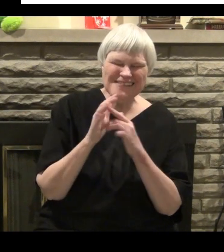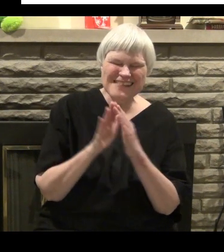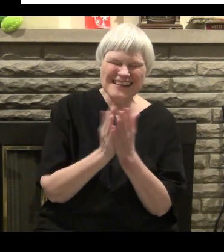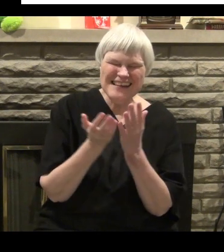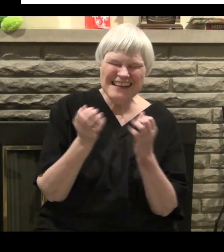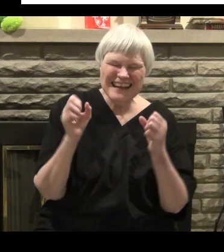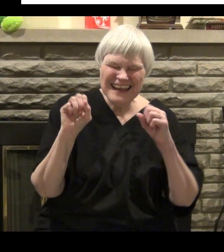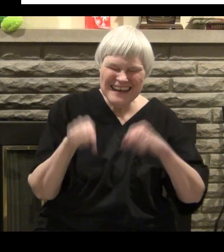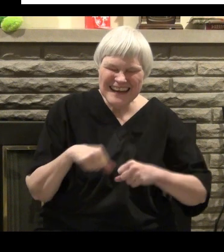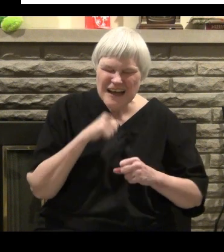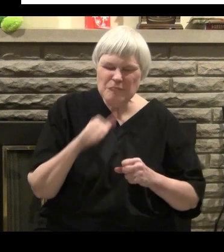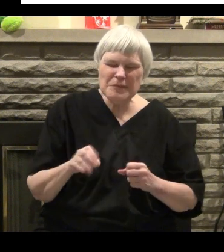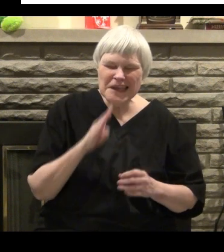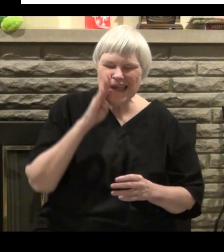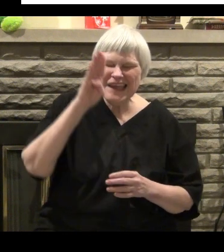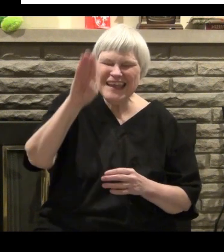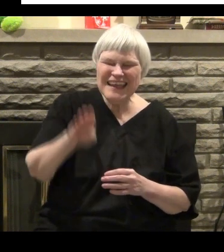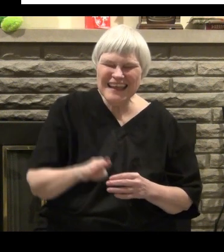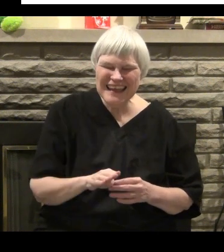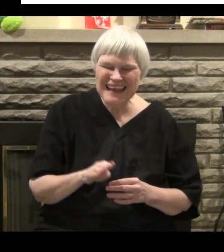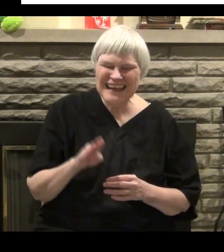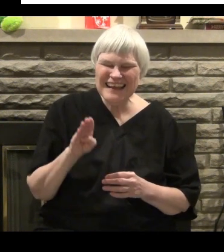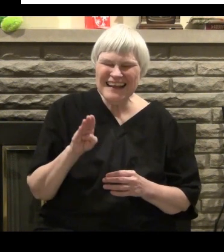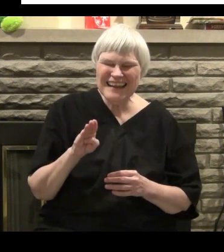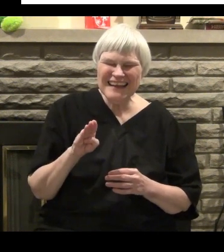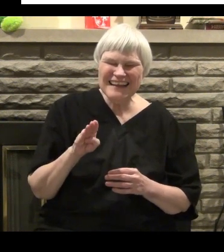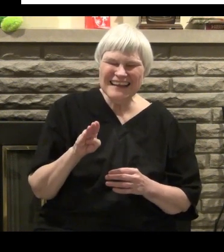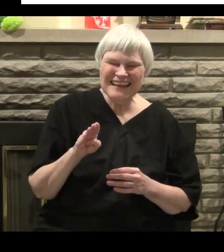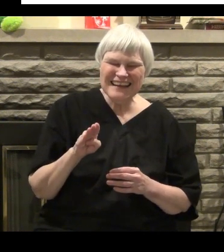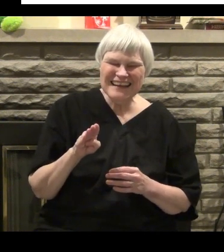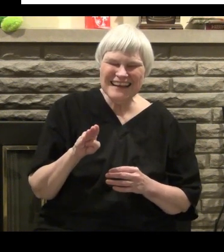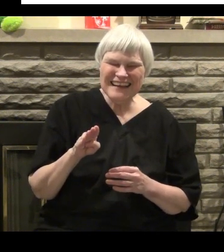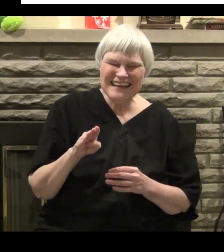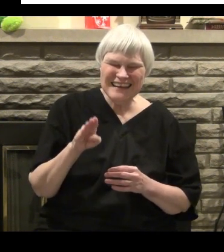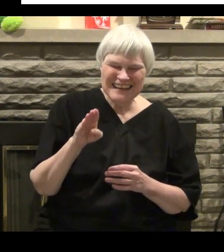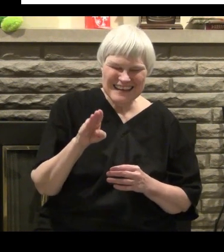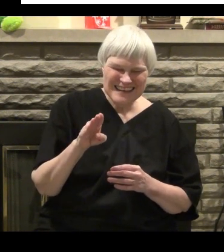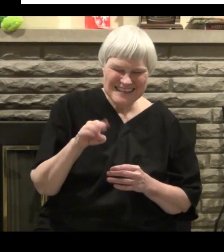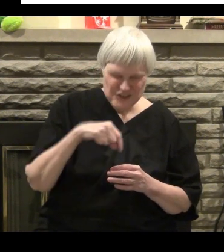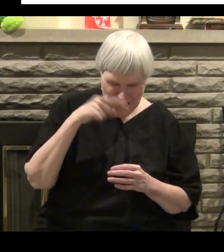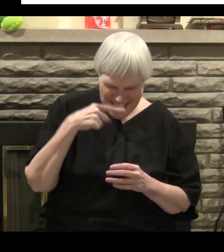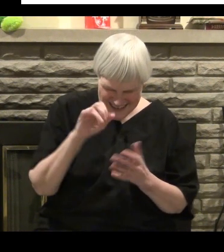It can't be defended though. That do-away Reims version cannot be defended.